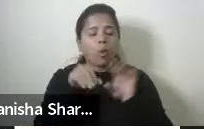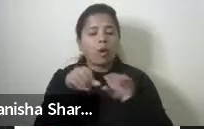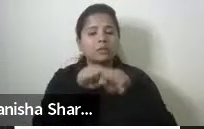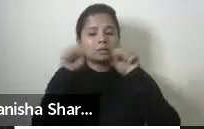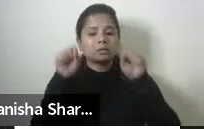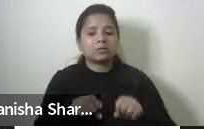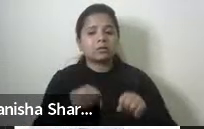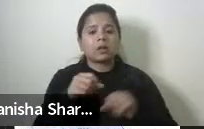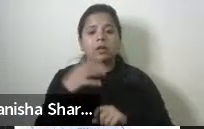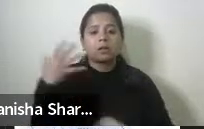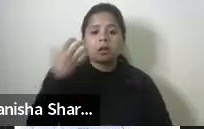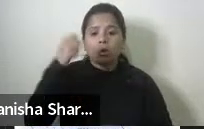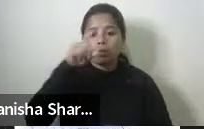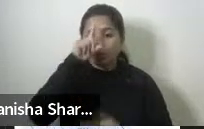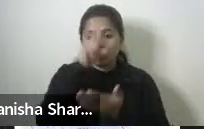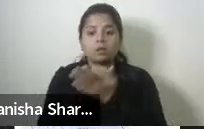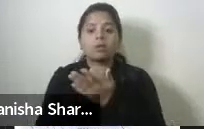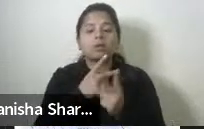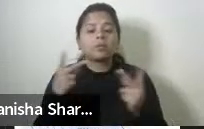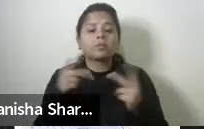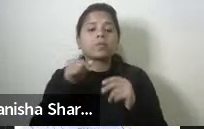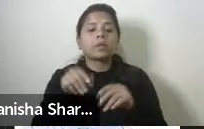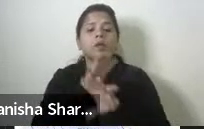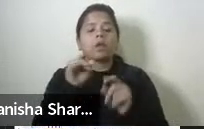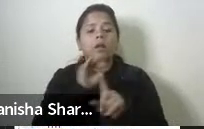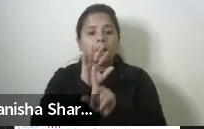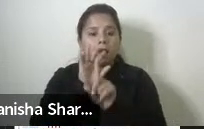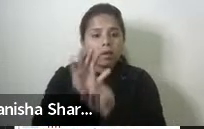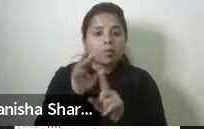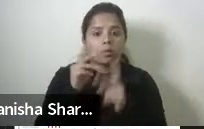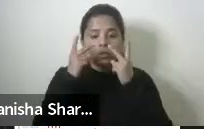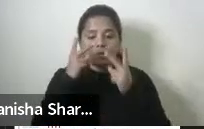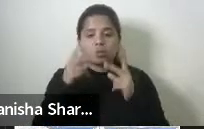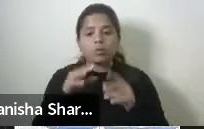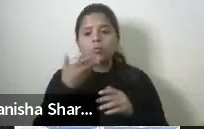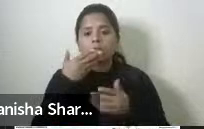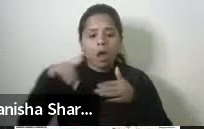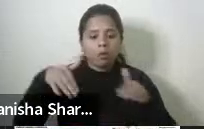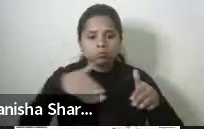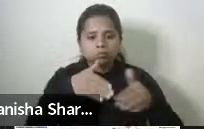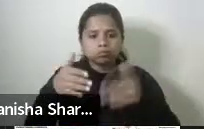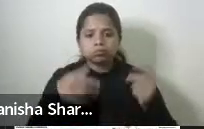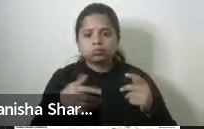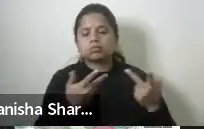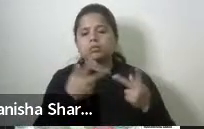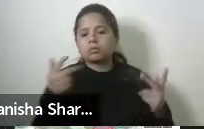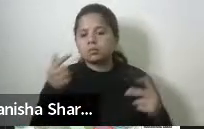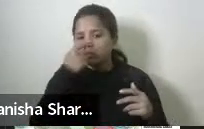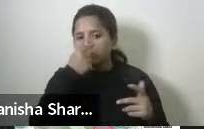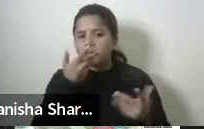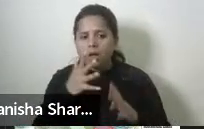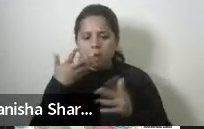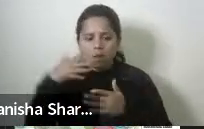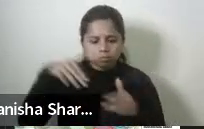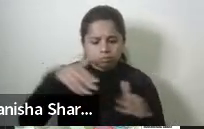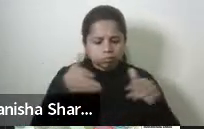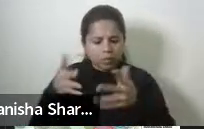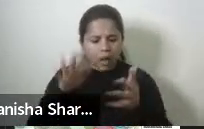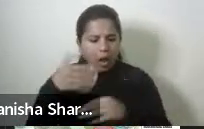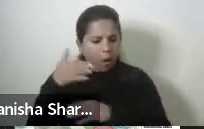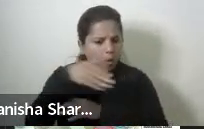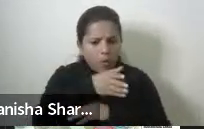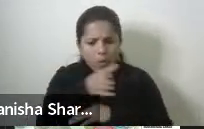stakeholders, you know, a systems approach, looking at the overall drainage pattern, all the water studies on the lakes, where the